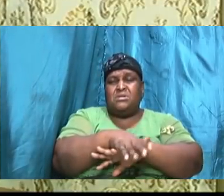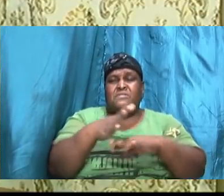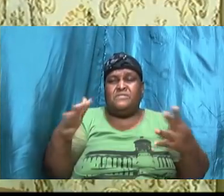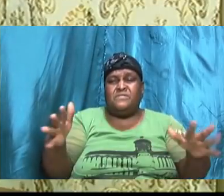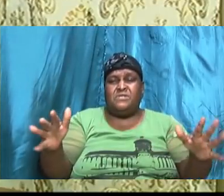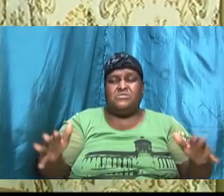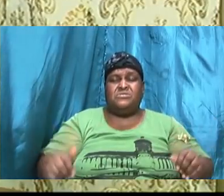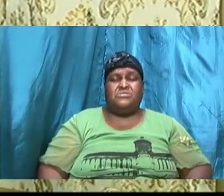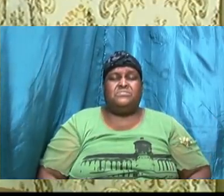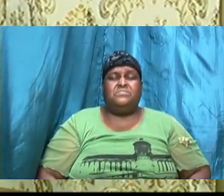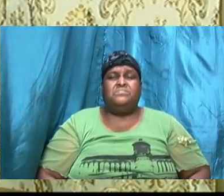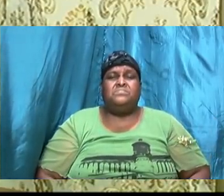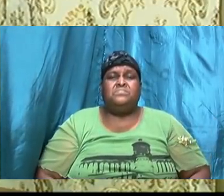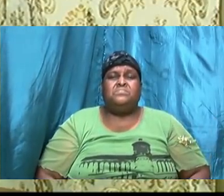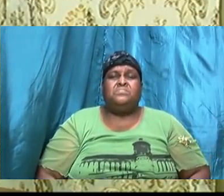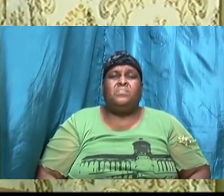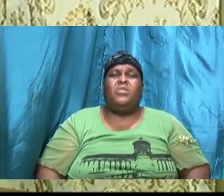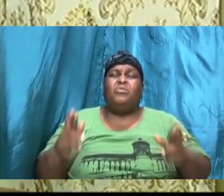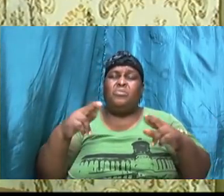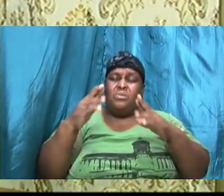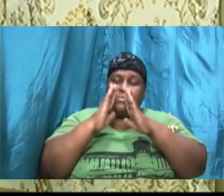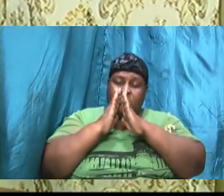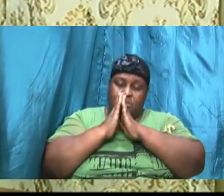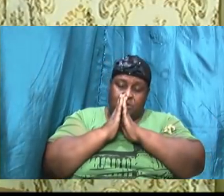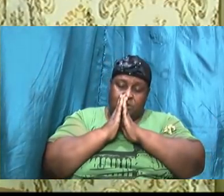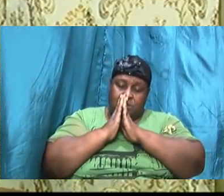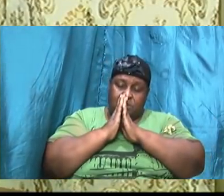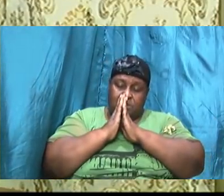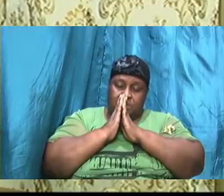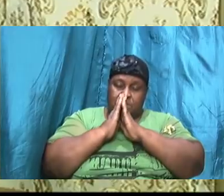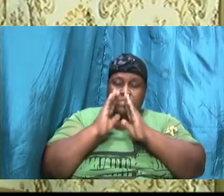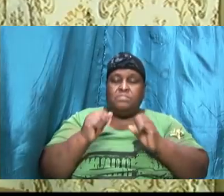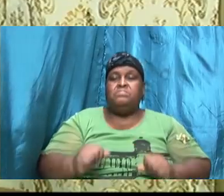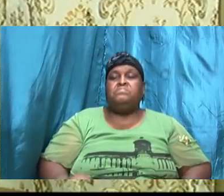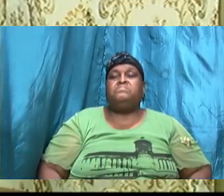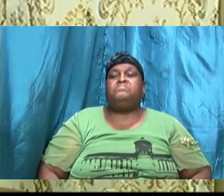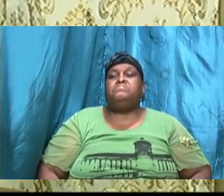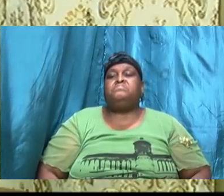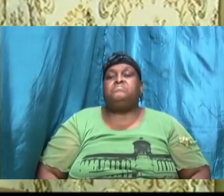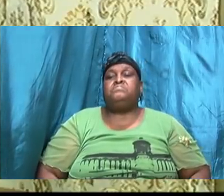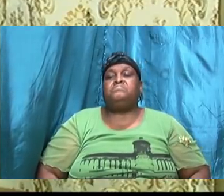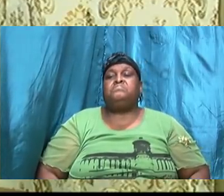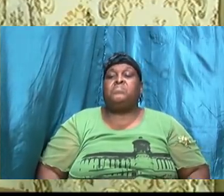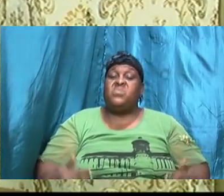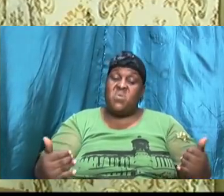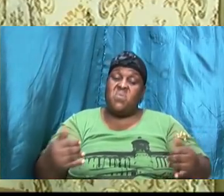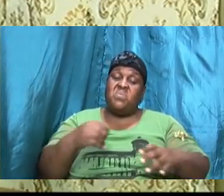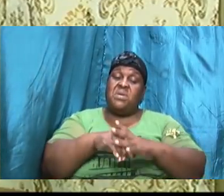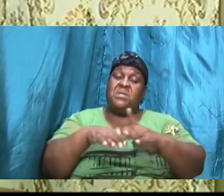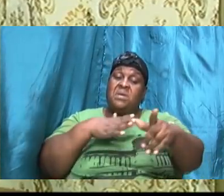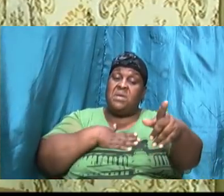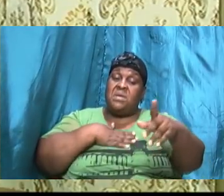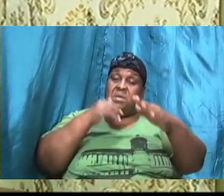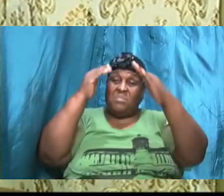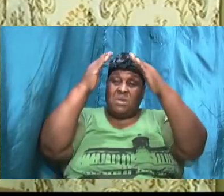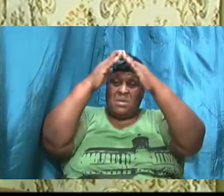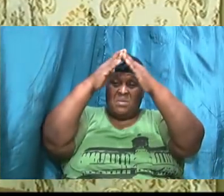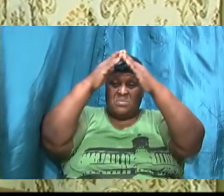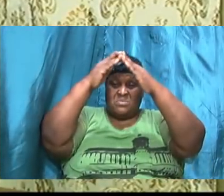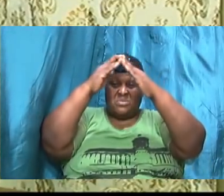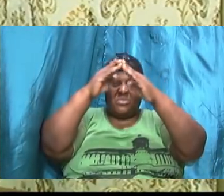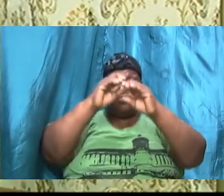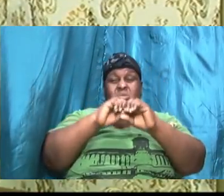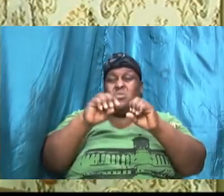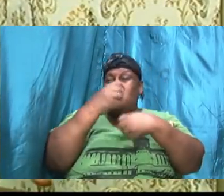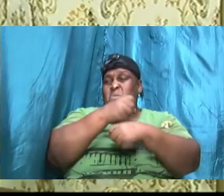and we were ready to pray. Now, in my house, we do not set a roster